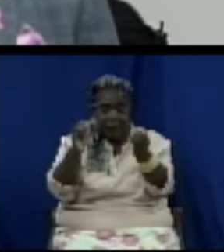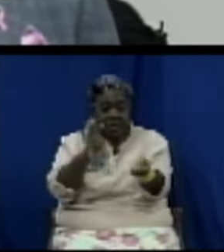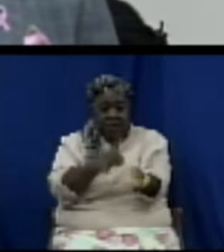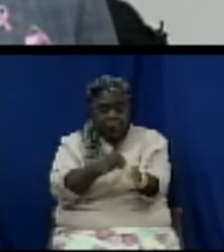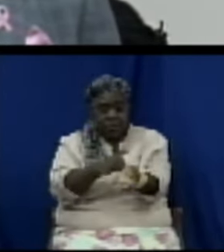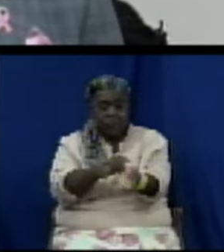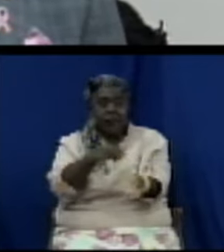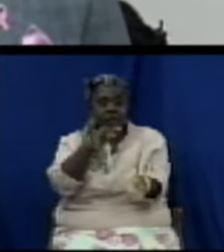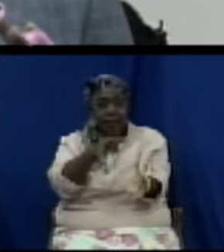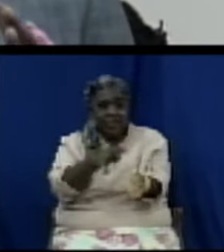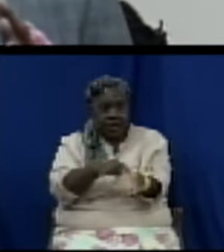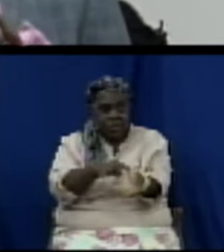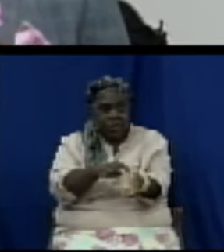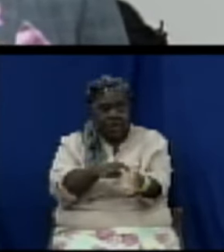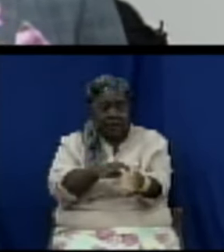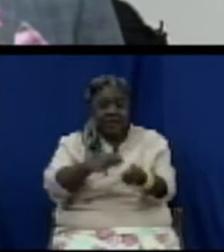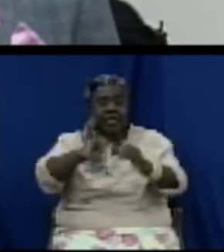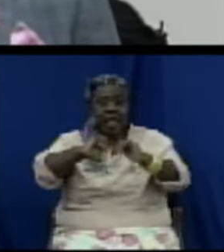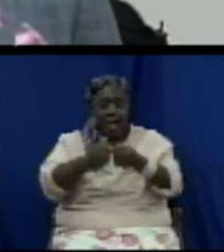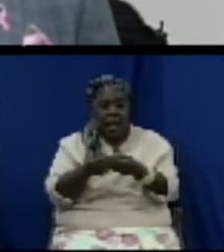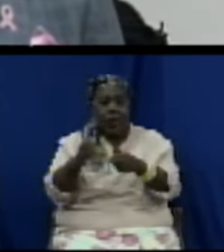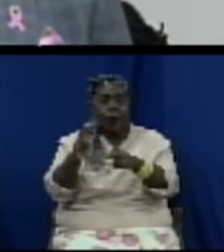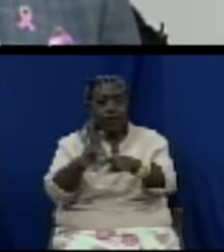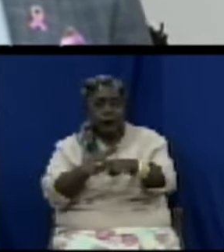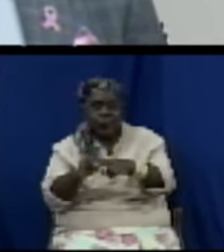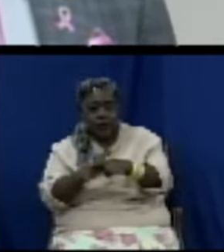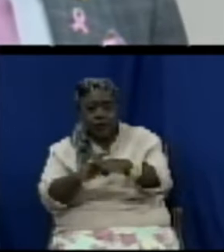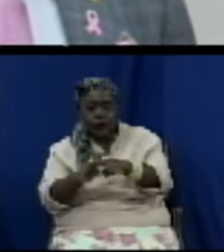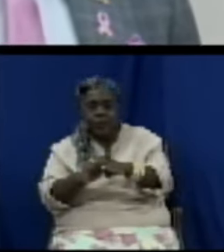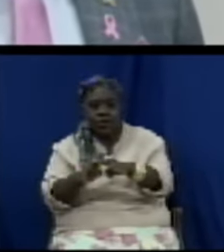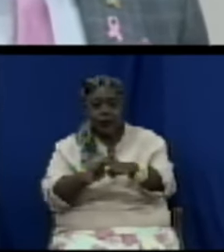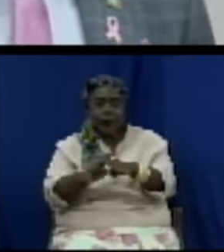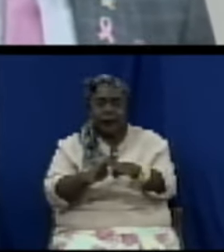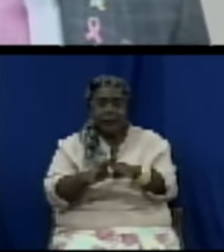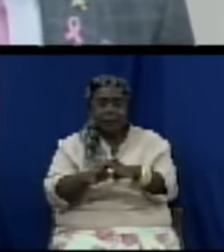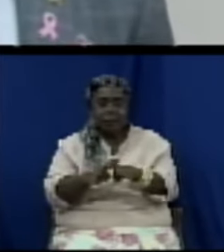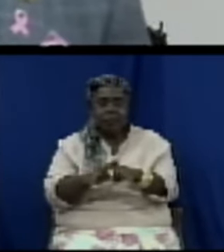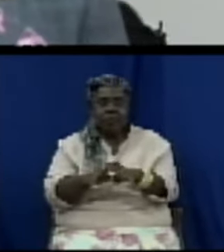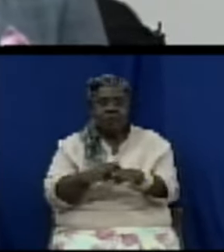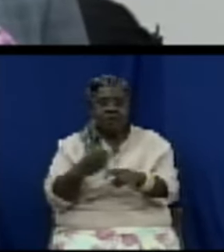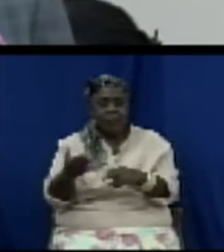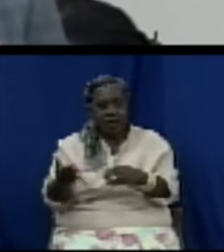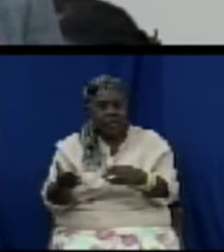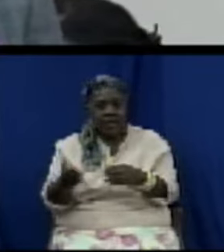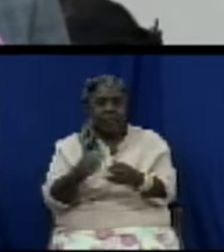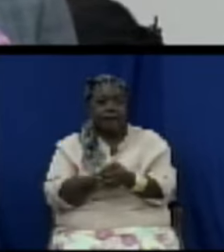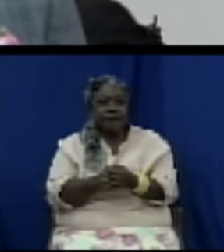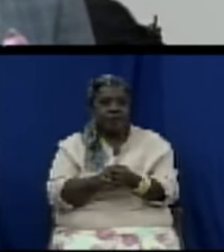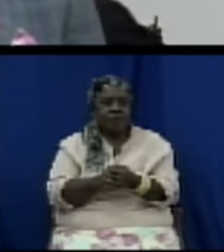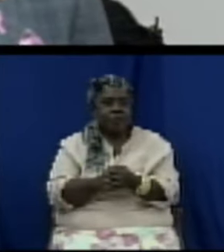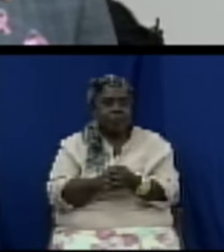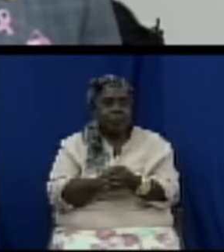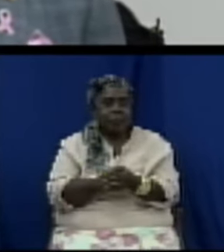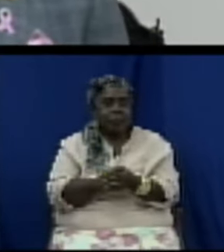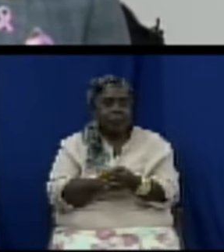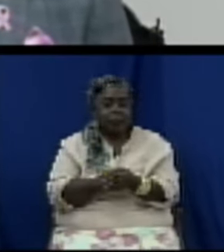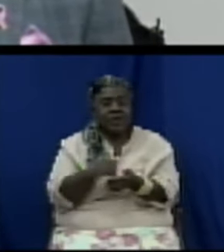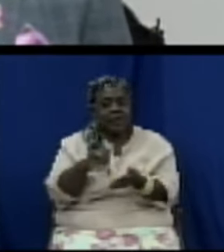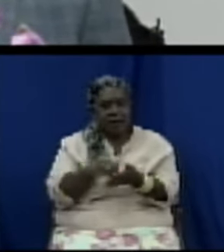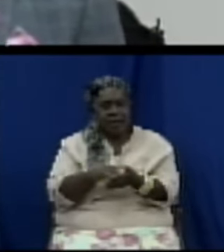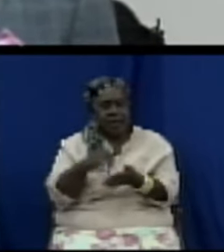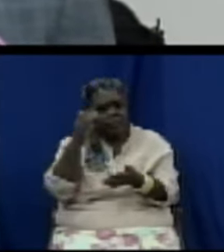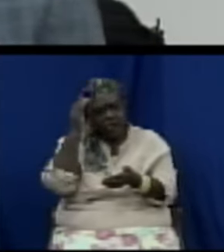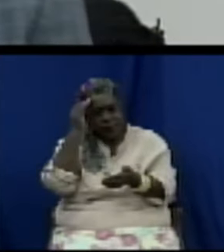people in businesses and so forth. And we are also going to create what you call AEDs, automated systems to resuscitate the heart.